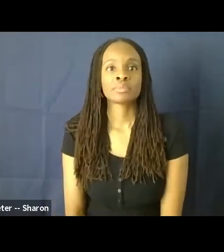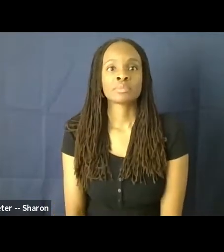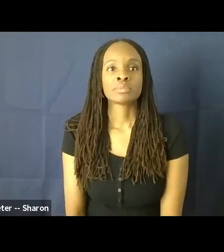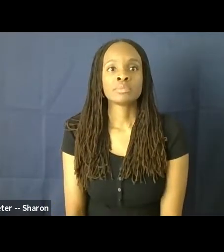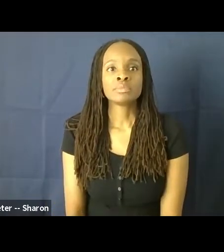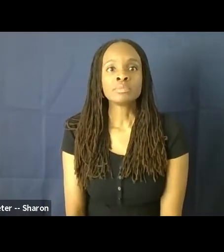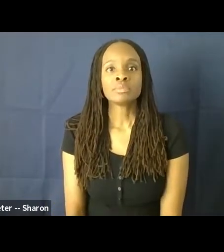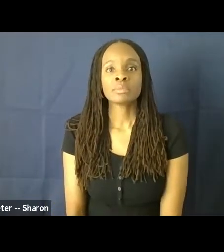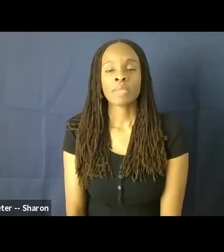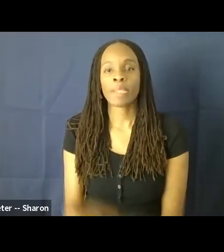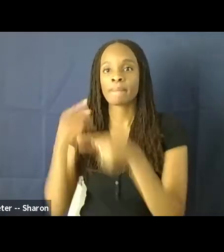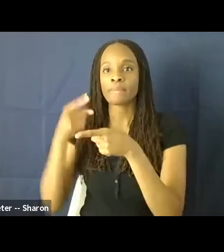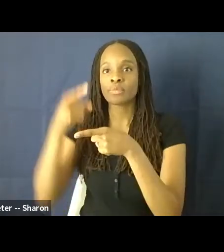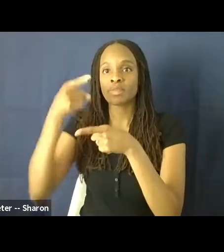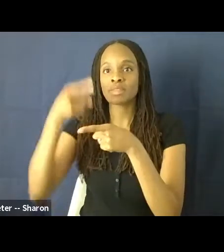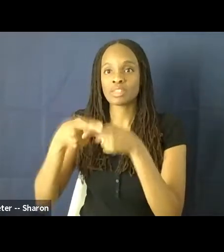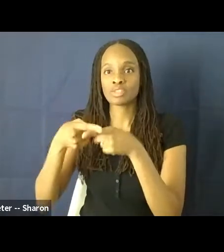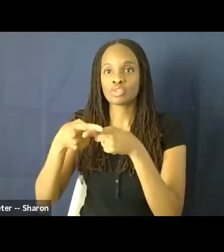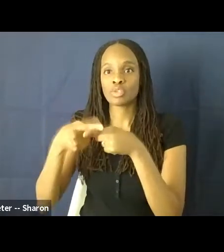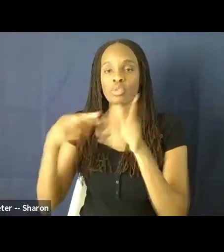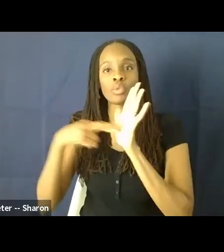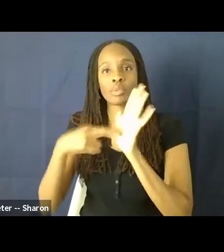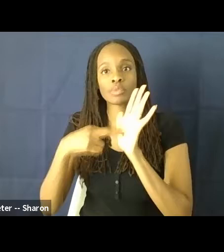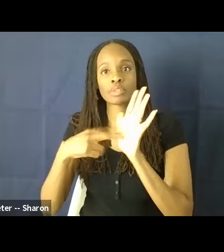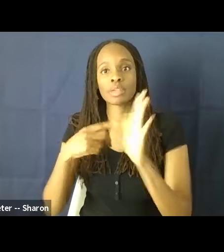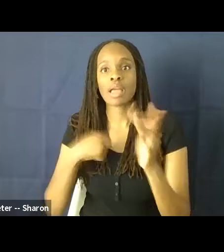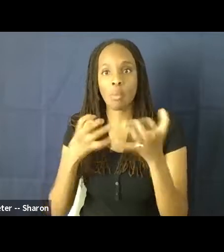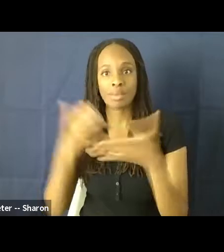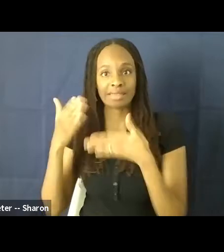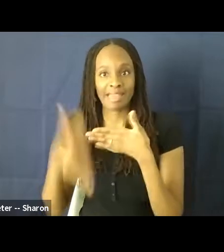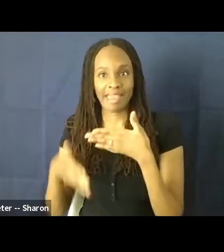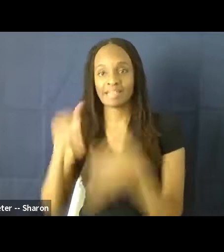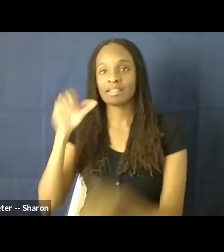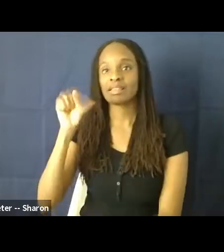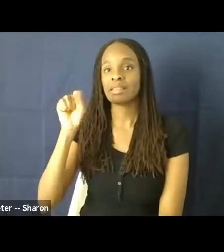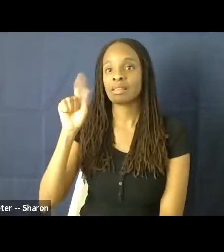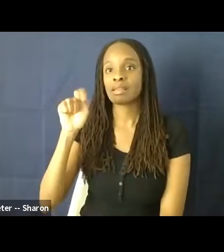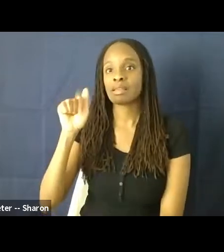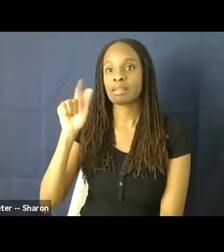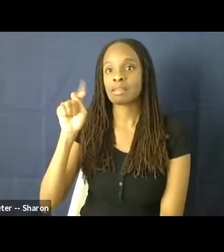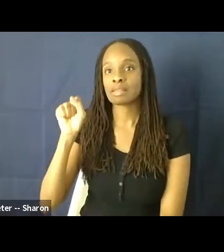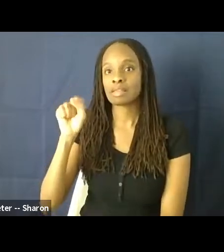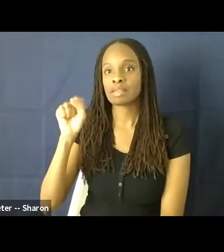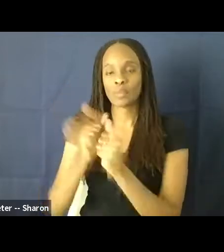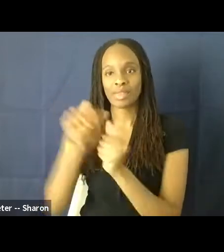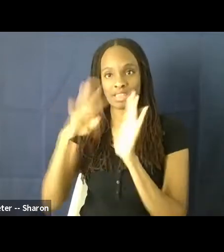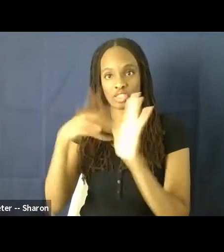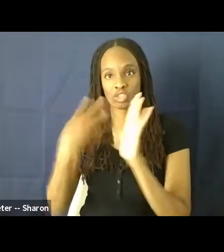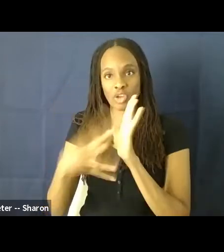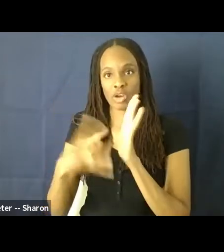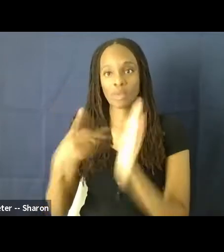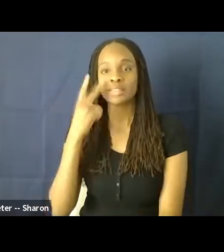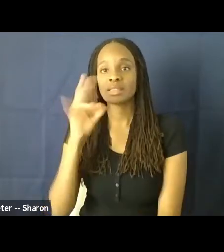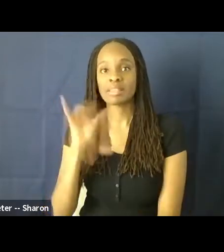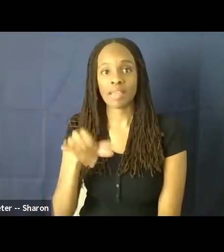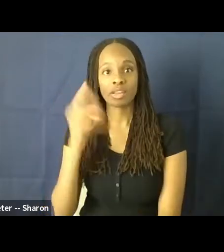So intersectional representation. I just wanted to wrap up the statistics with this chart here. So we see that we are looking